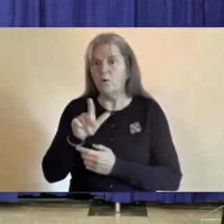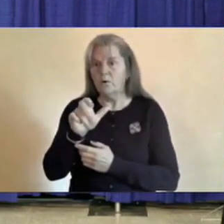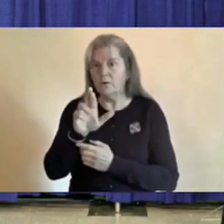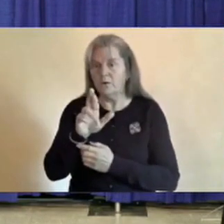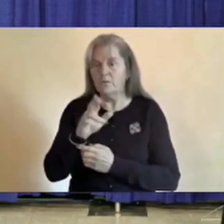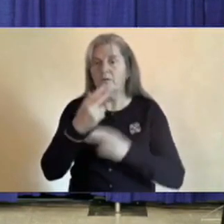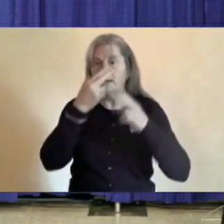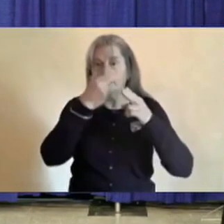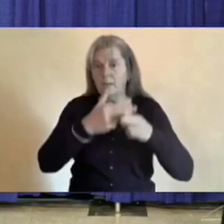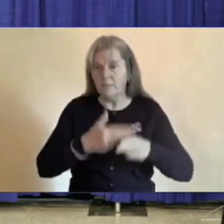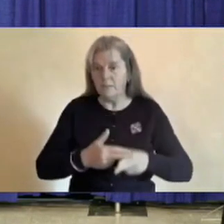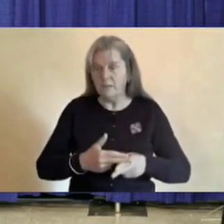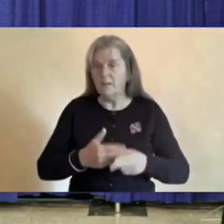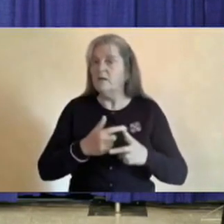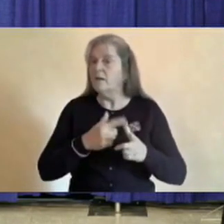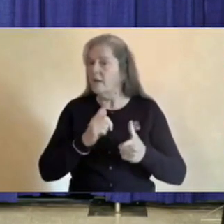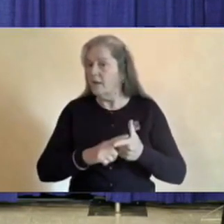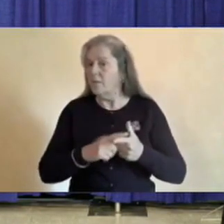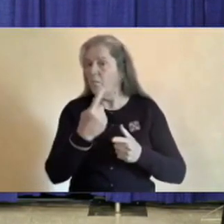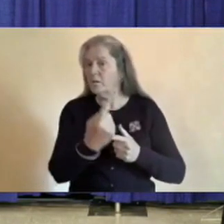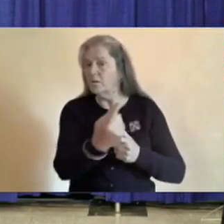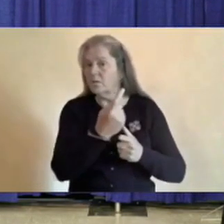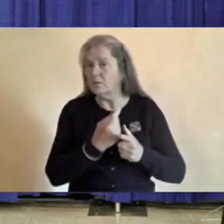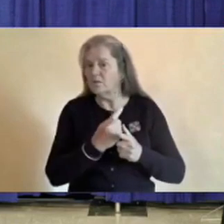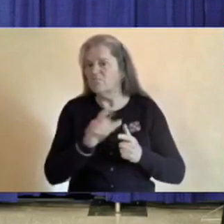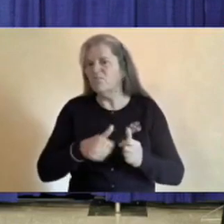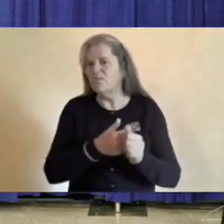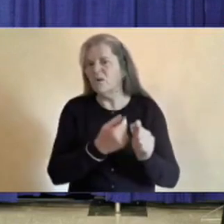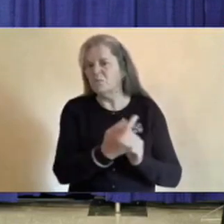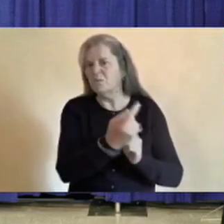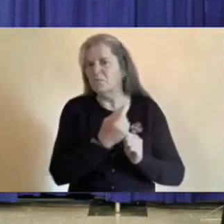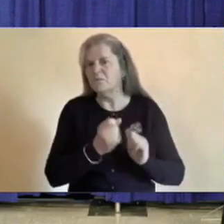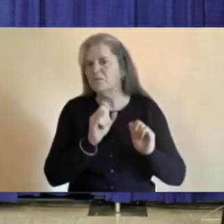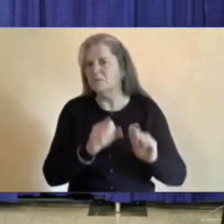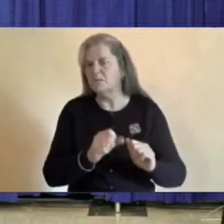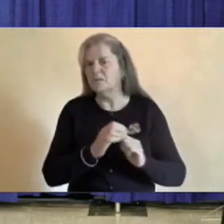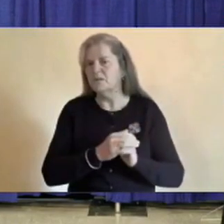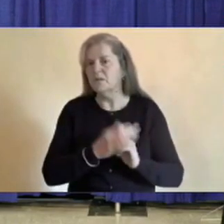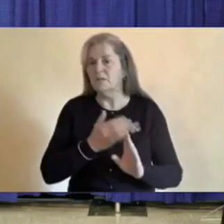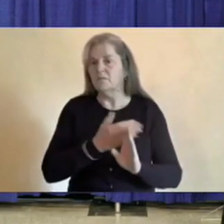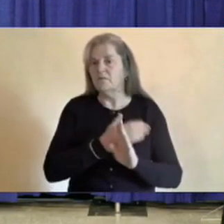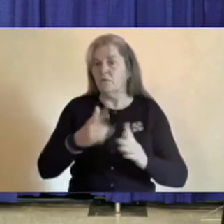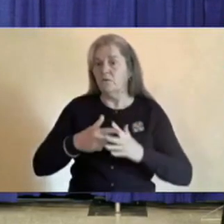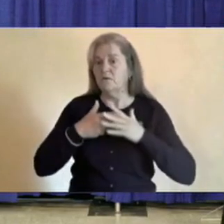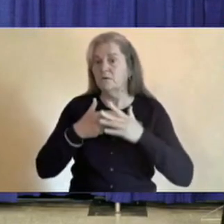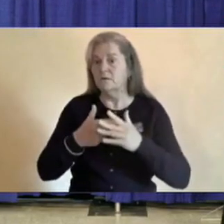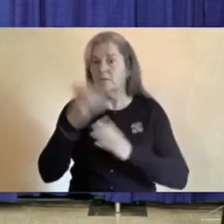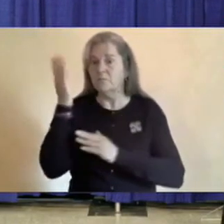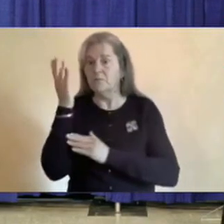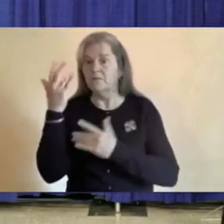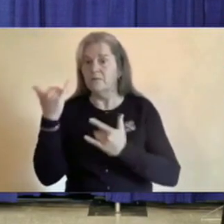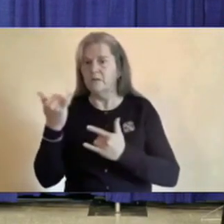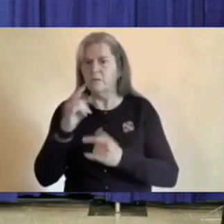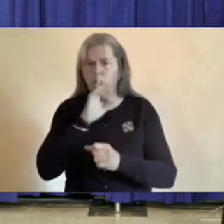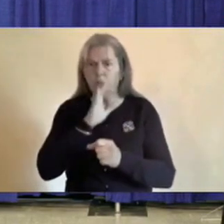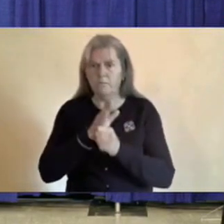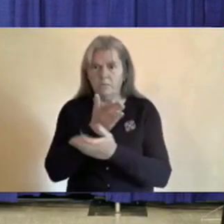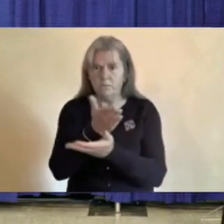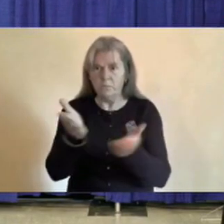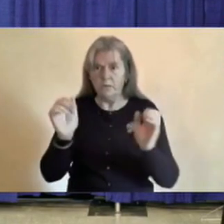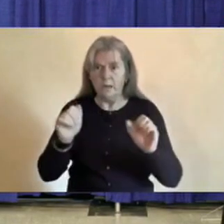and you will each have one question plus a second. Before we begin with our speakers, I'd like to verify that everyone can hear us.